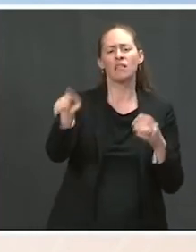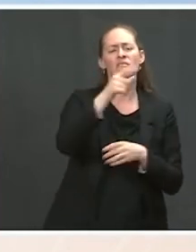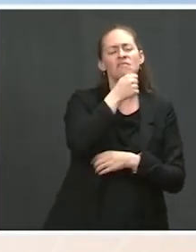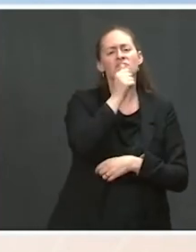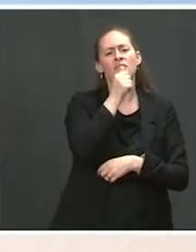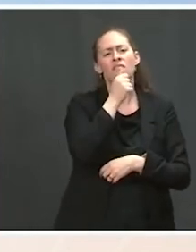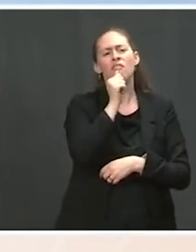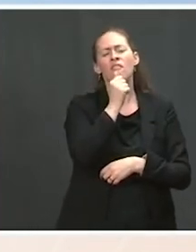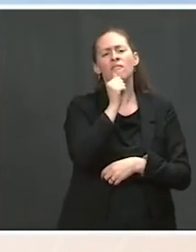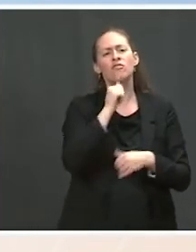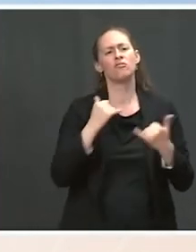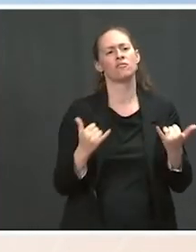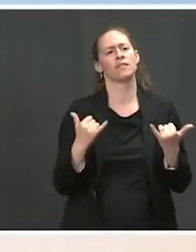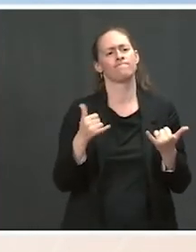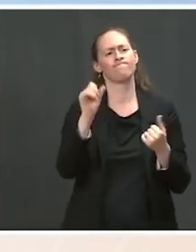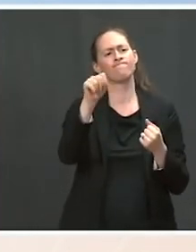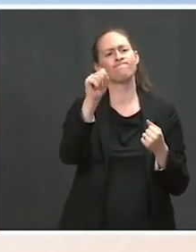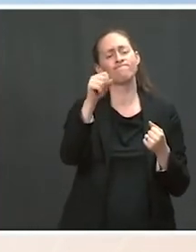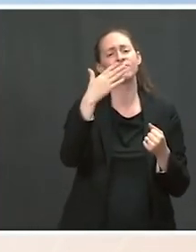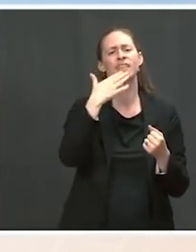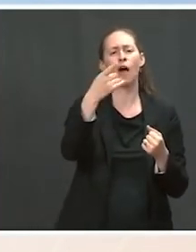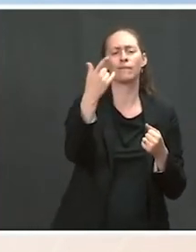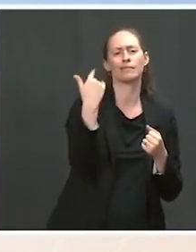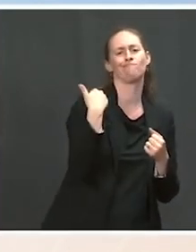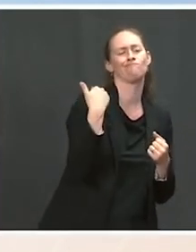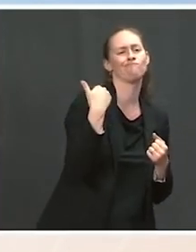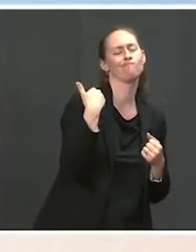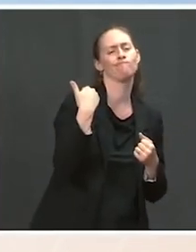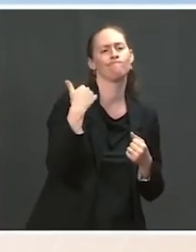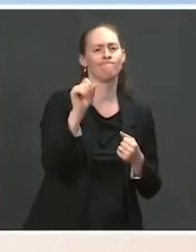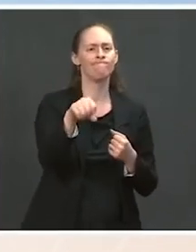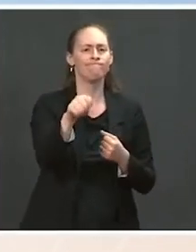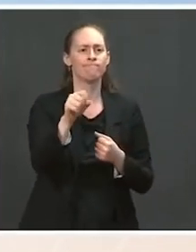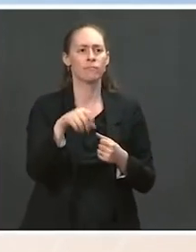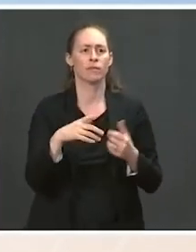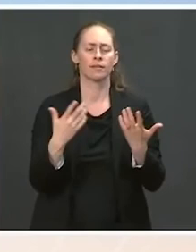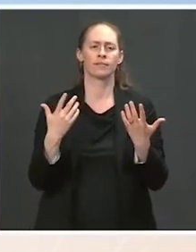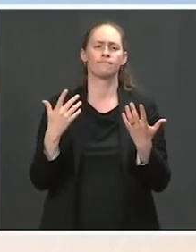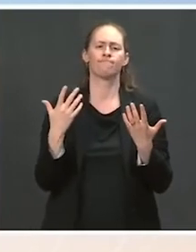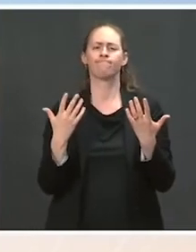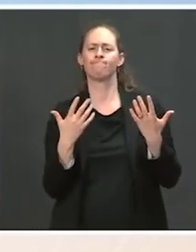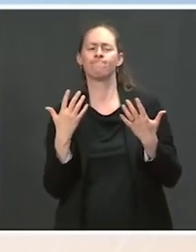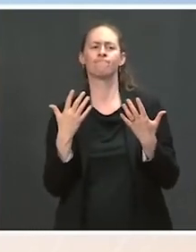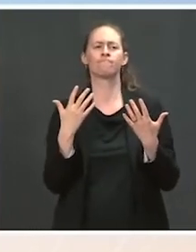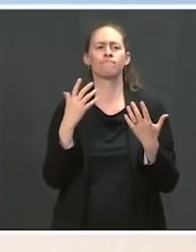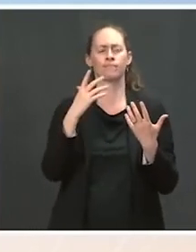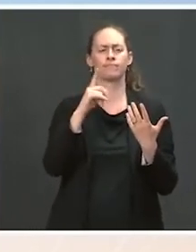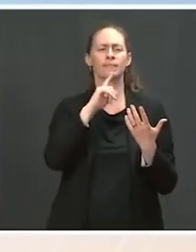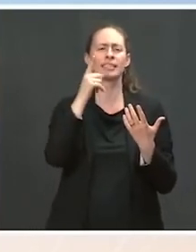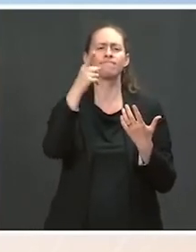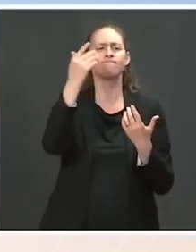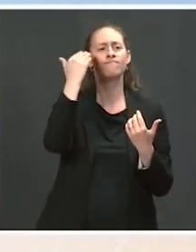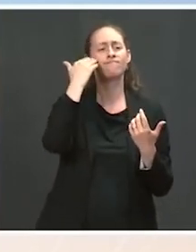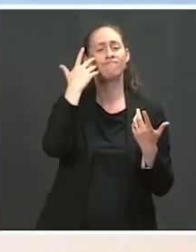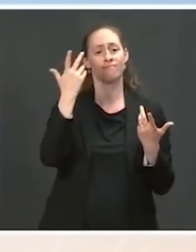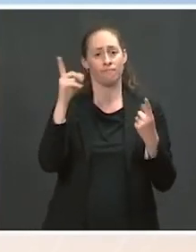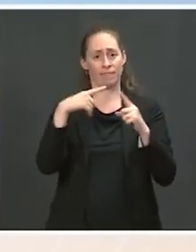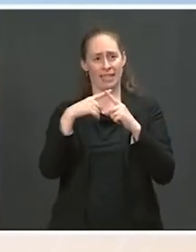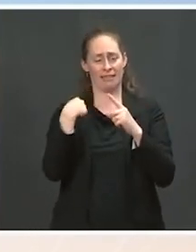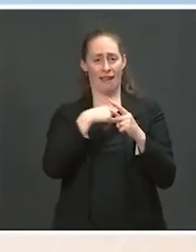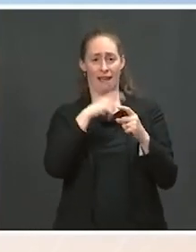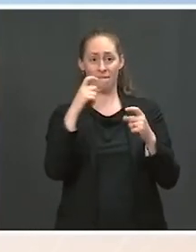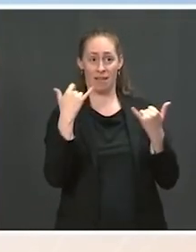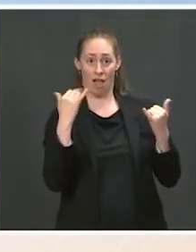you mentioning that. And once we're able to get a, you know, a clear path on where we're going with the Council,